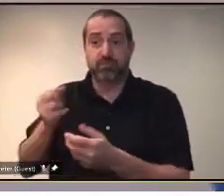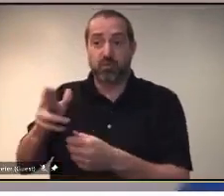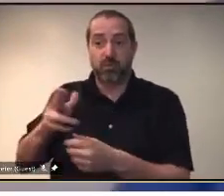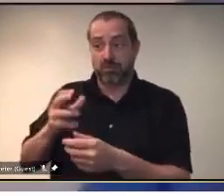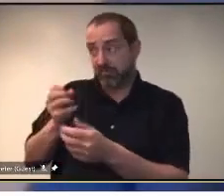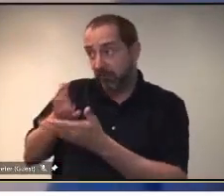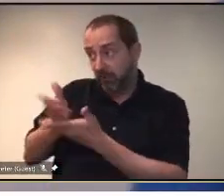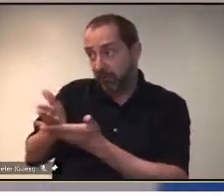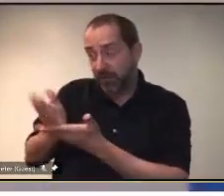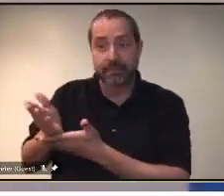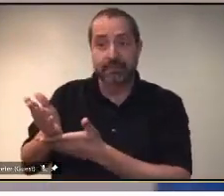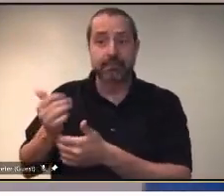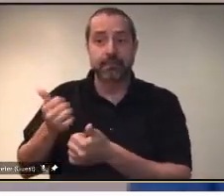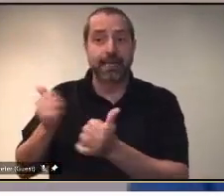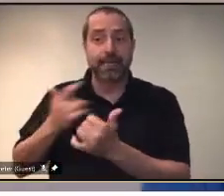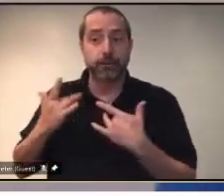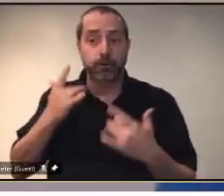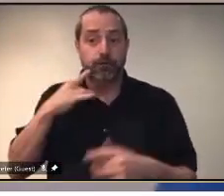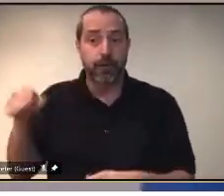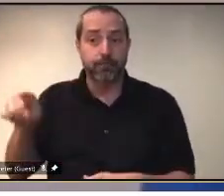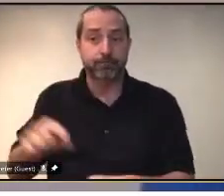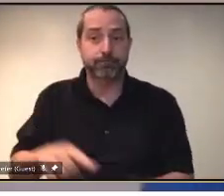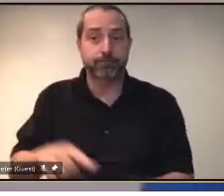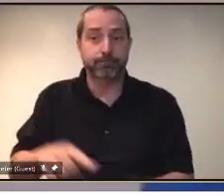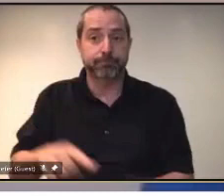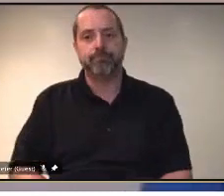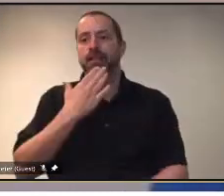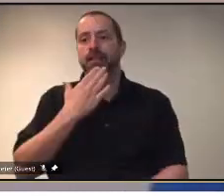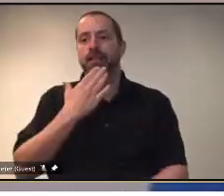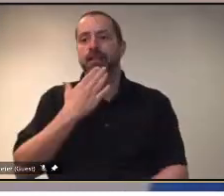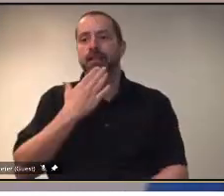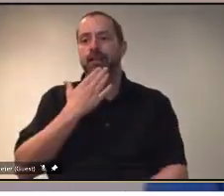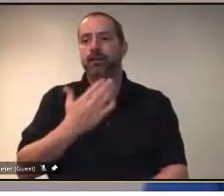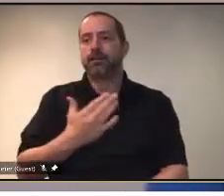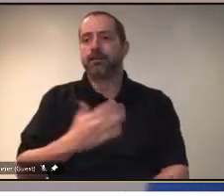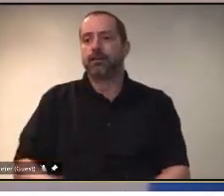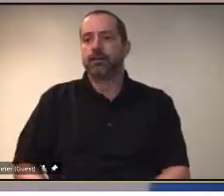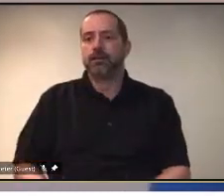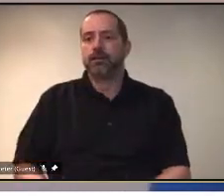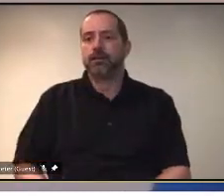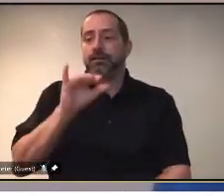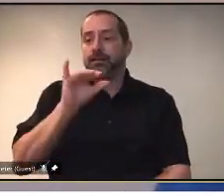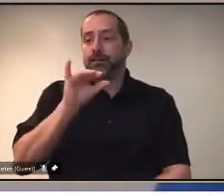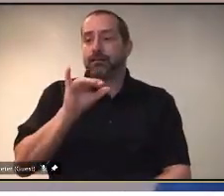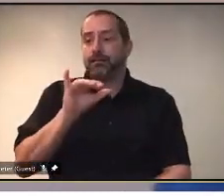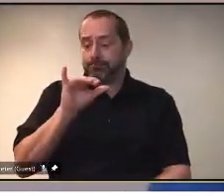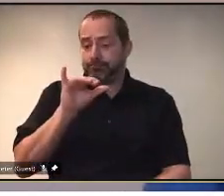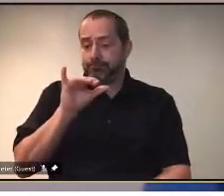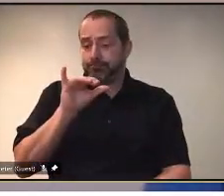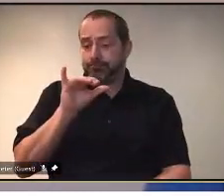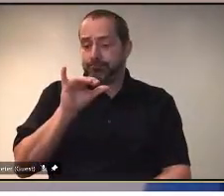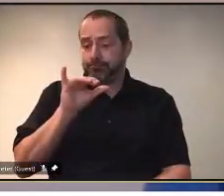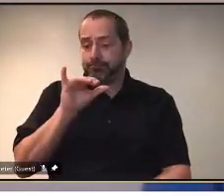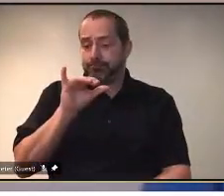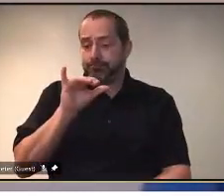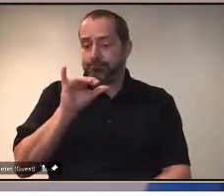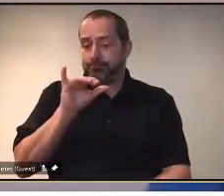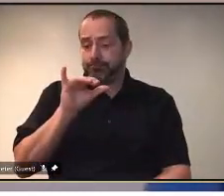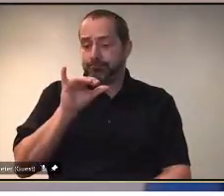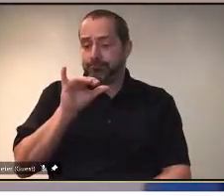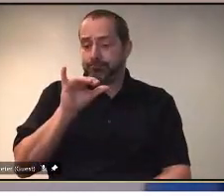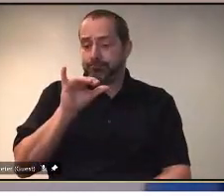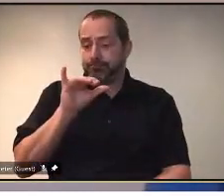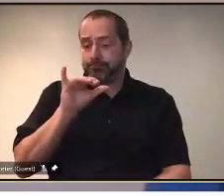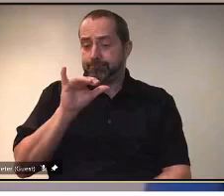Thanks, Kyle. And I would say and you covered it near the end of the question is it's it's not just physicians, it's staff across the